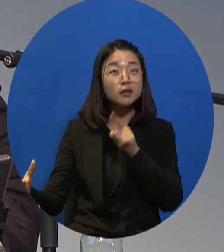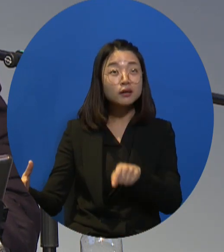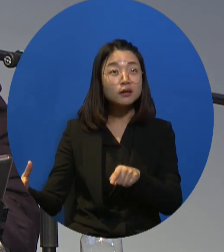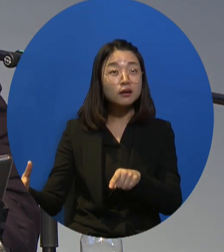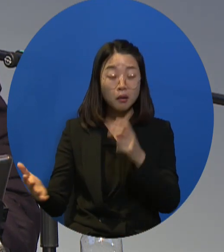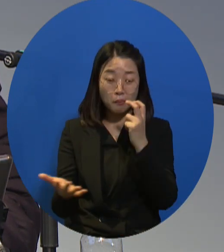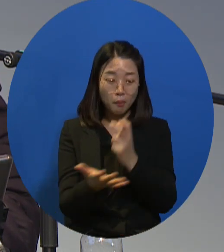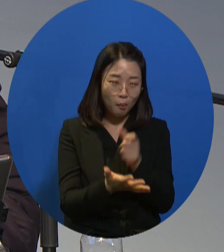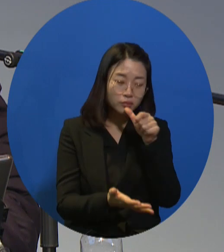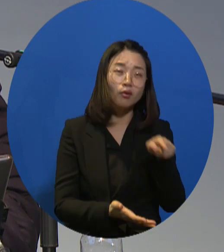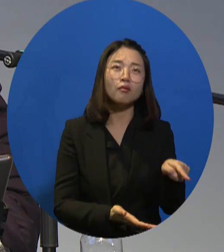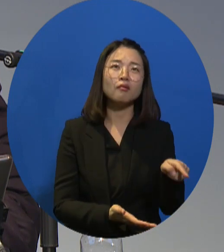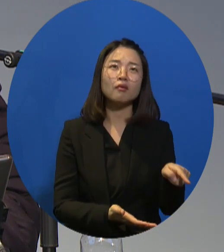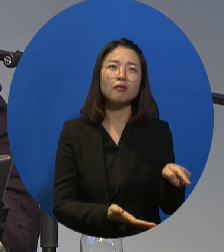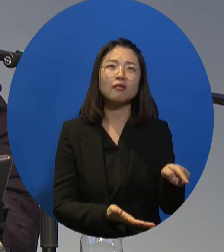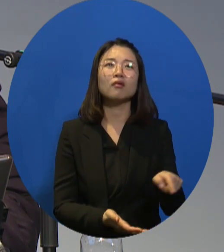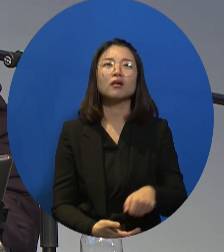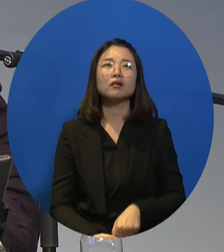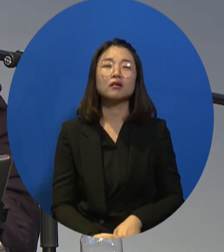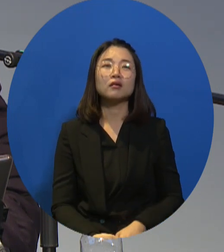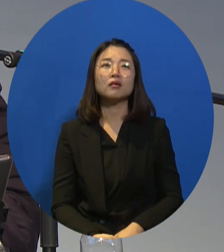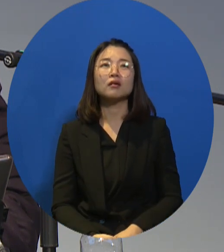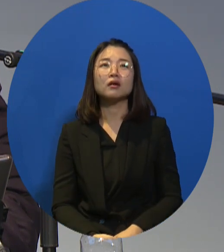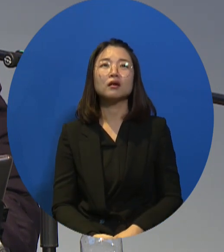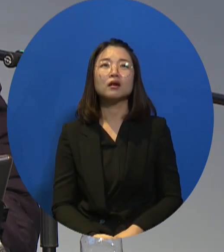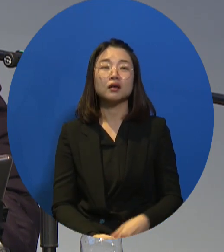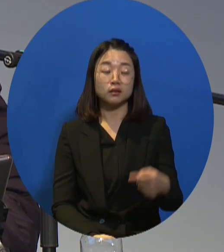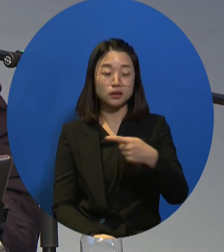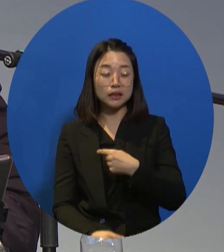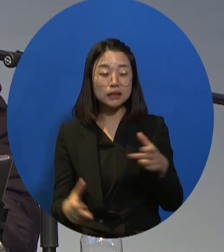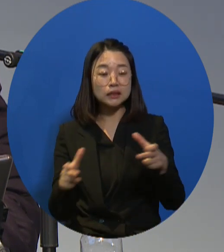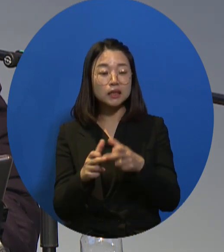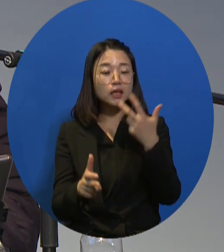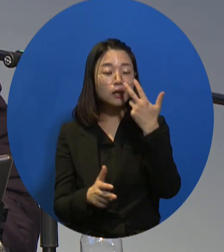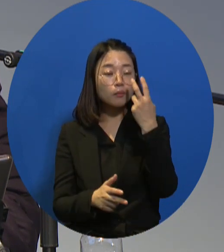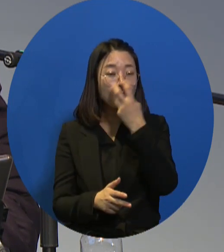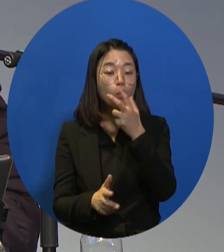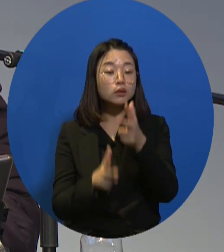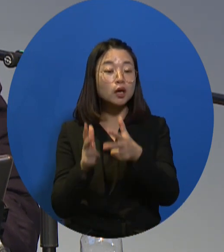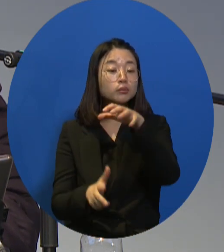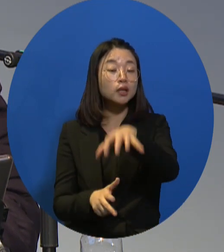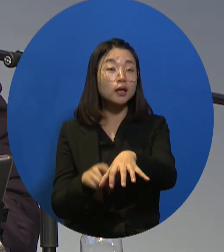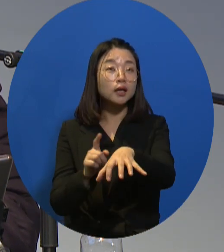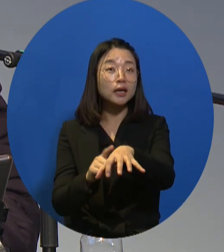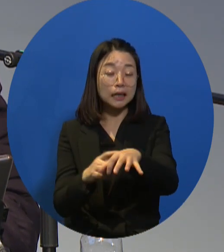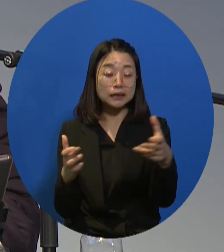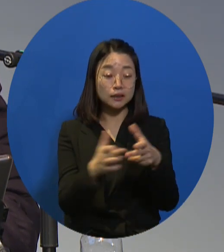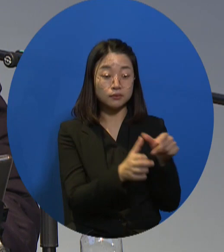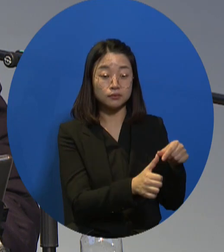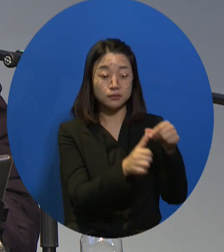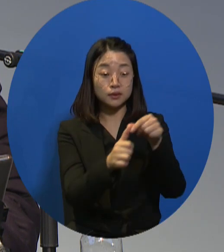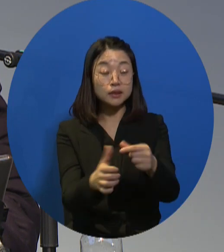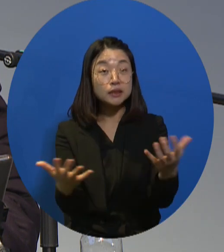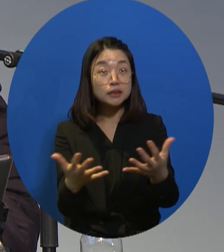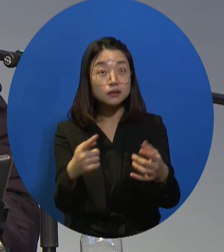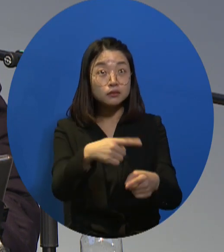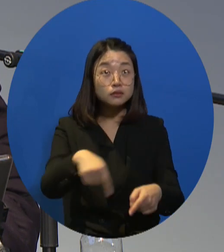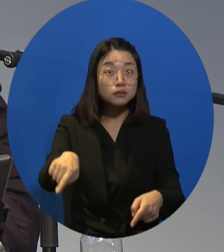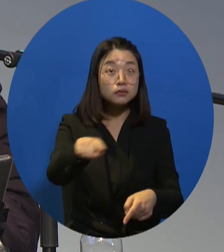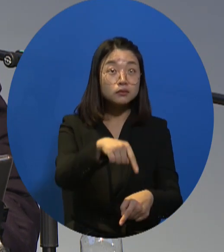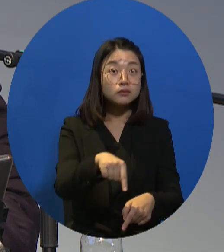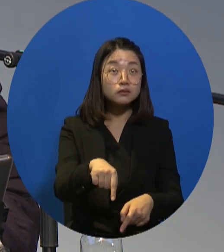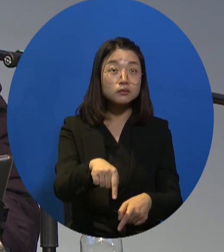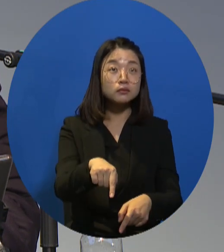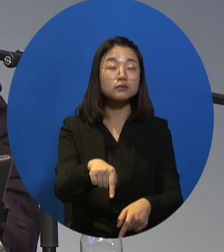regulation was not applied to disabled persons because they are not able to engage in full time work.